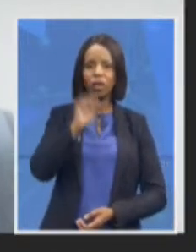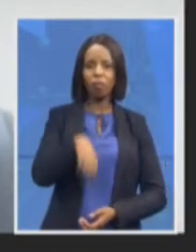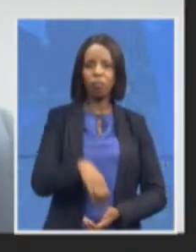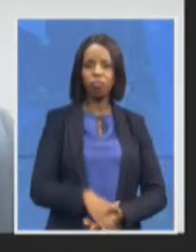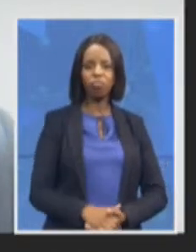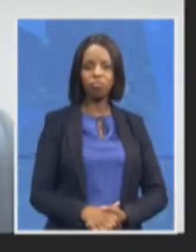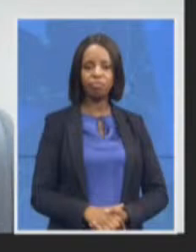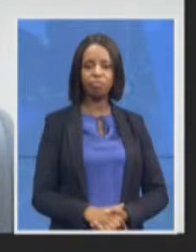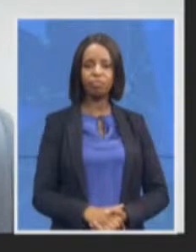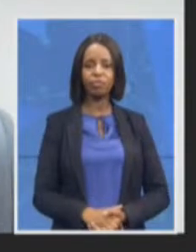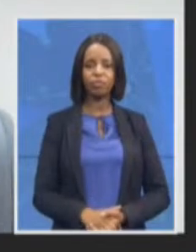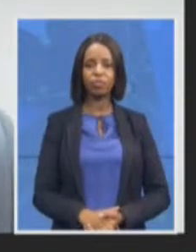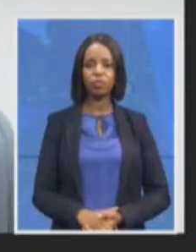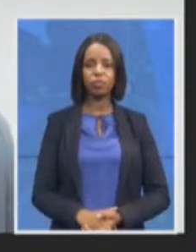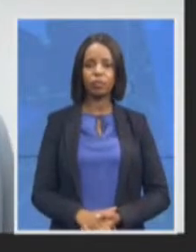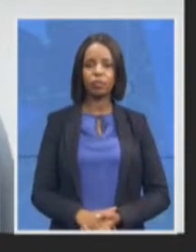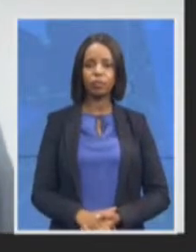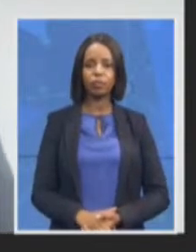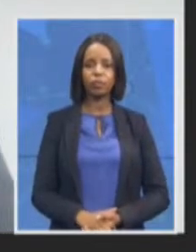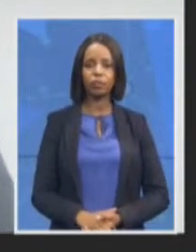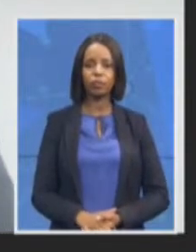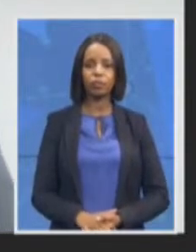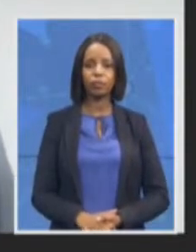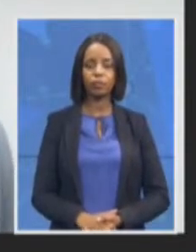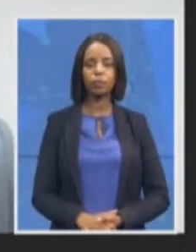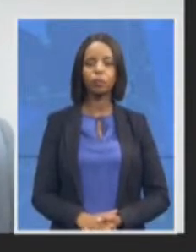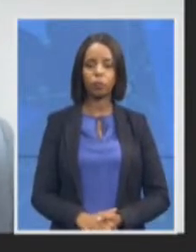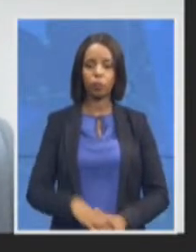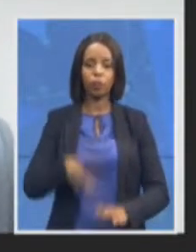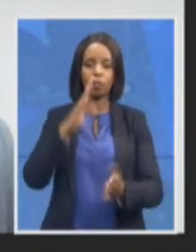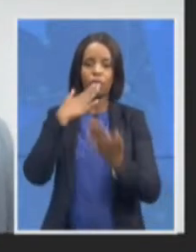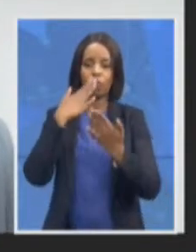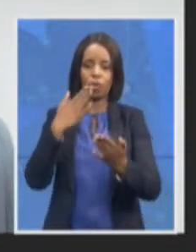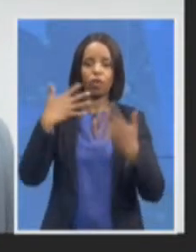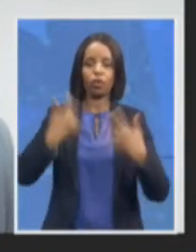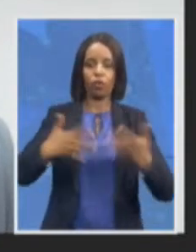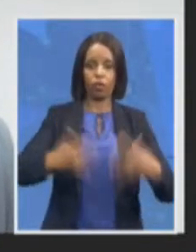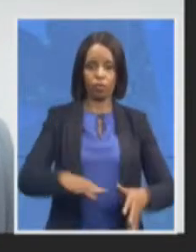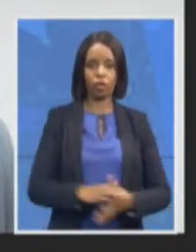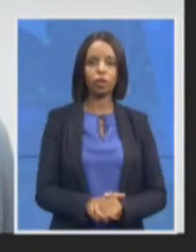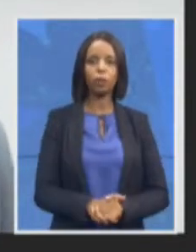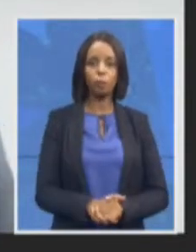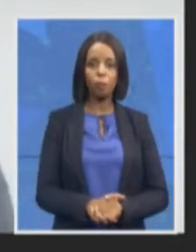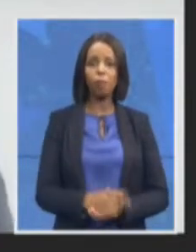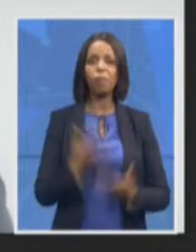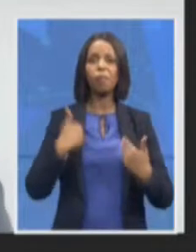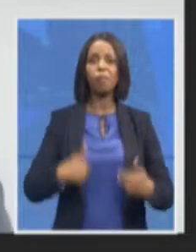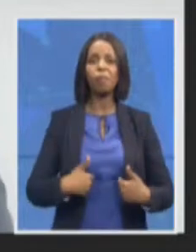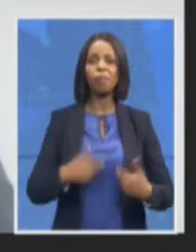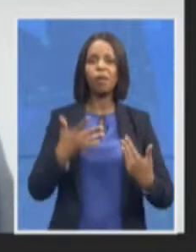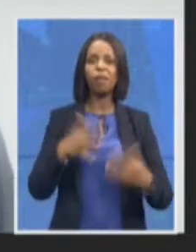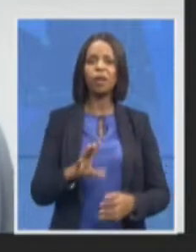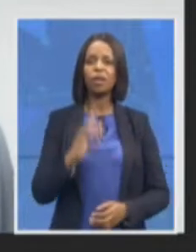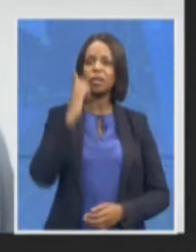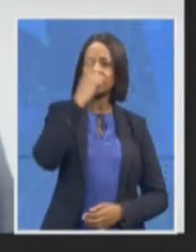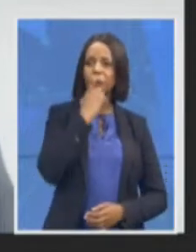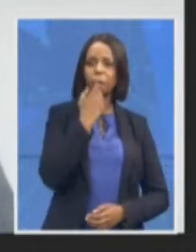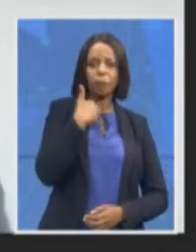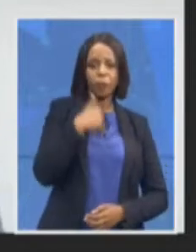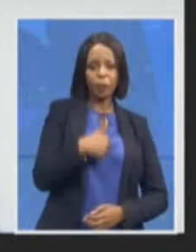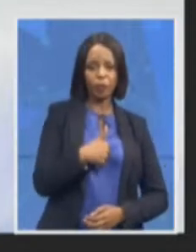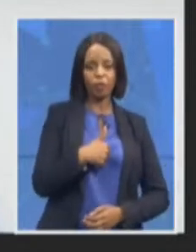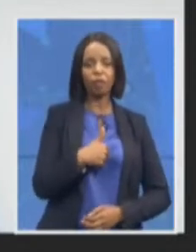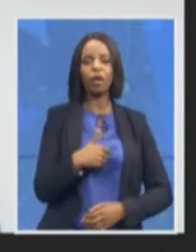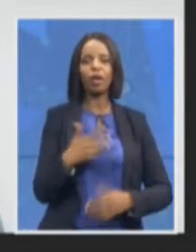thank you very much so I requested to the NDPP there was a question on the unrest matters I'm not sure if I should address that